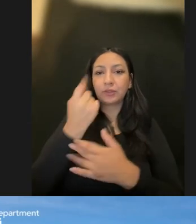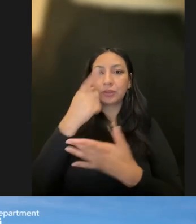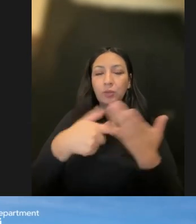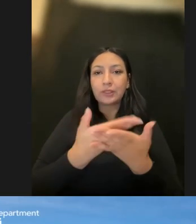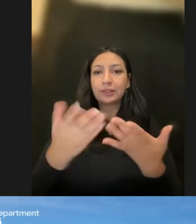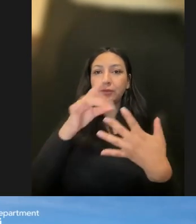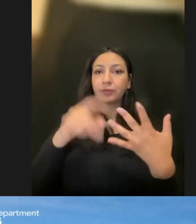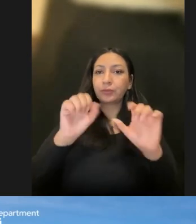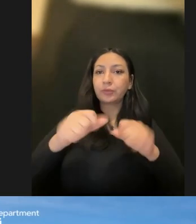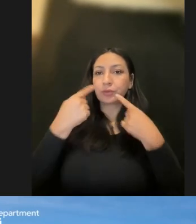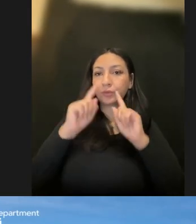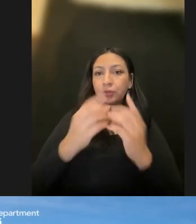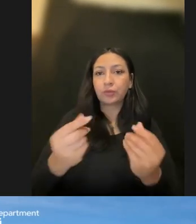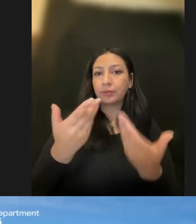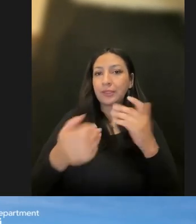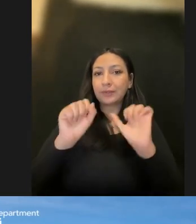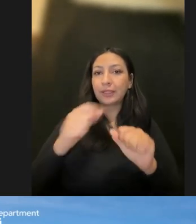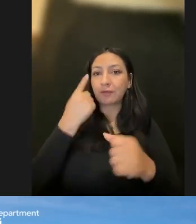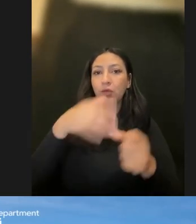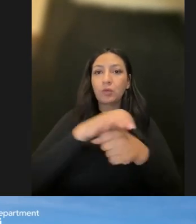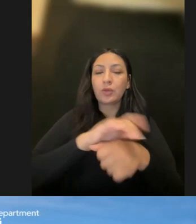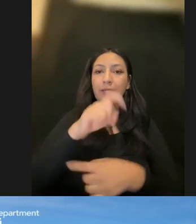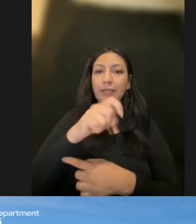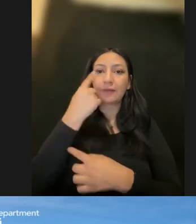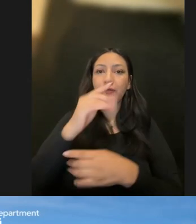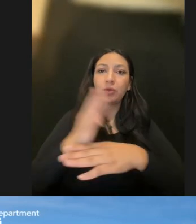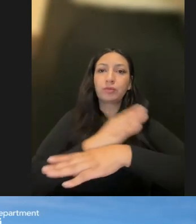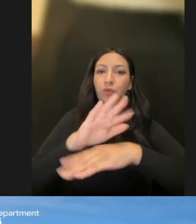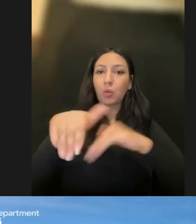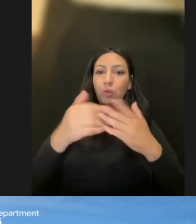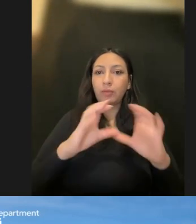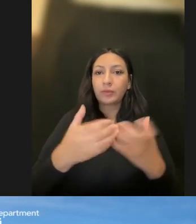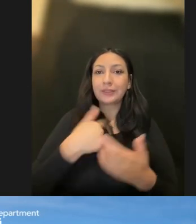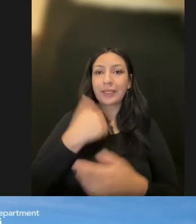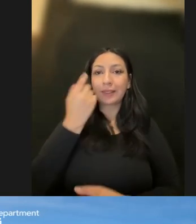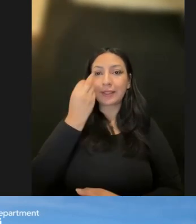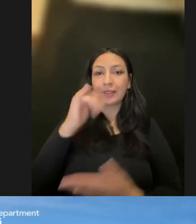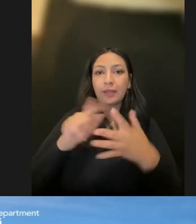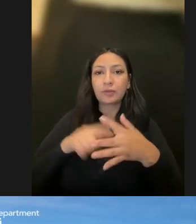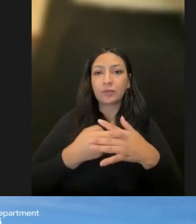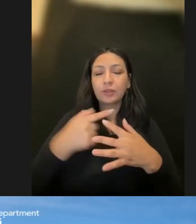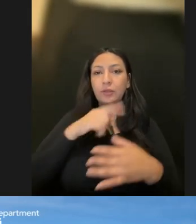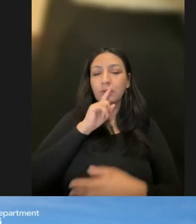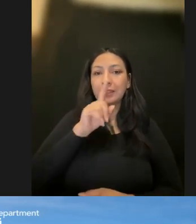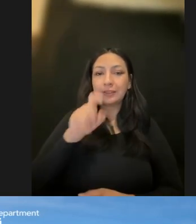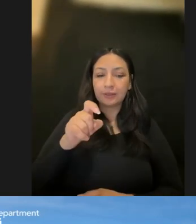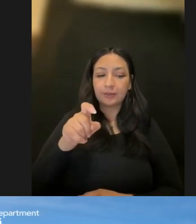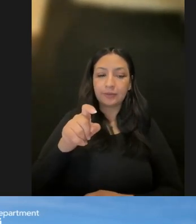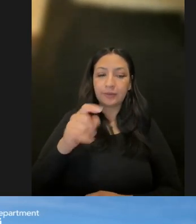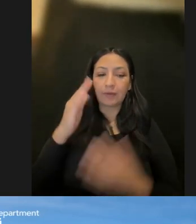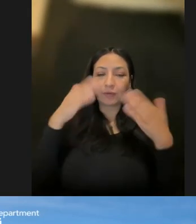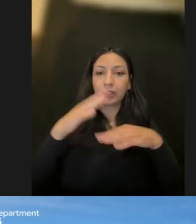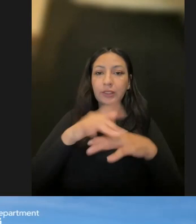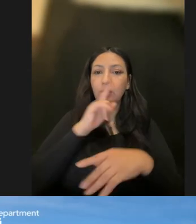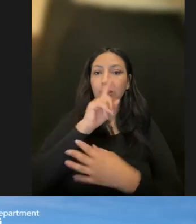potential solutions might be to meet the needs of the range of the population. So I think, initially, we really are going to have to focus on